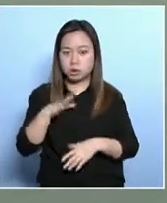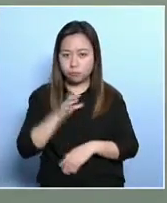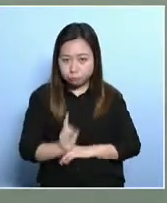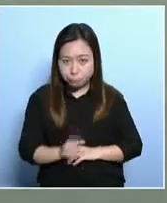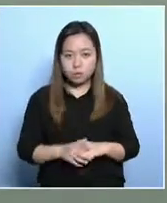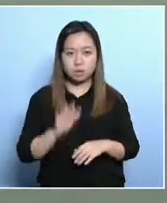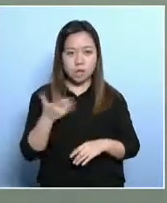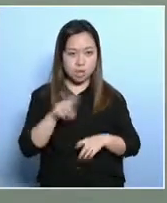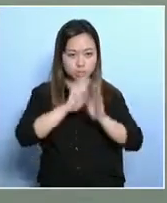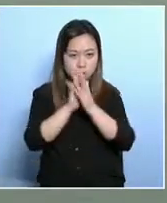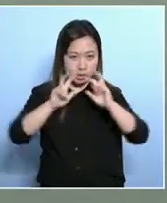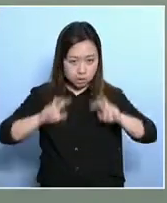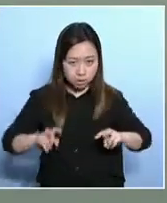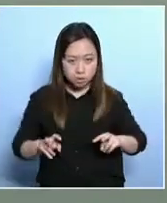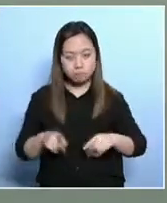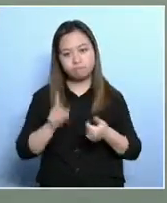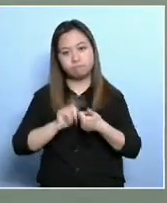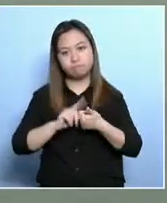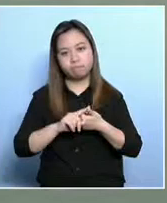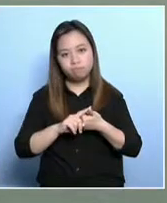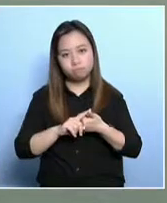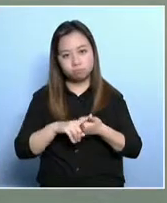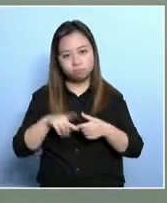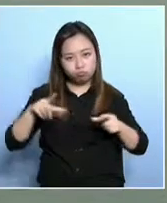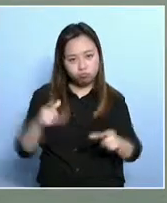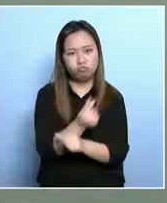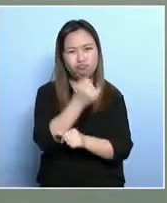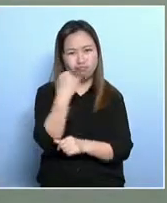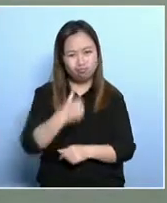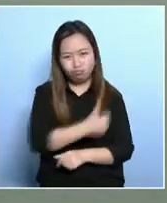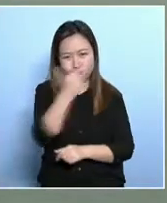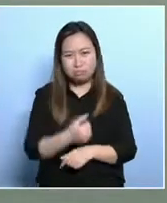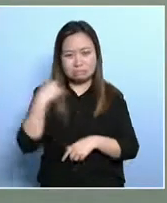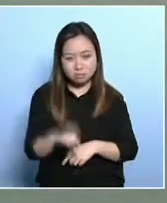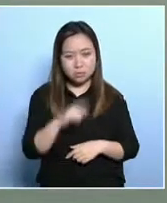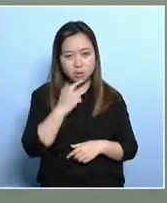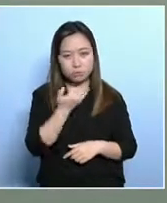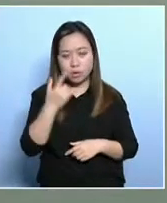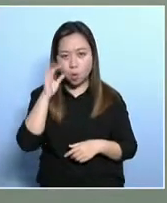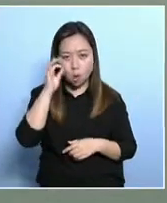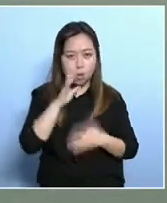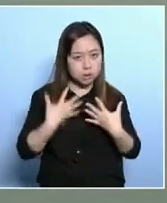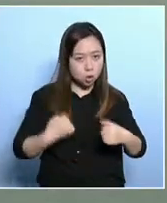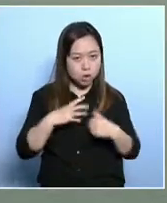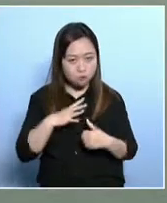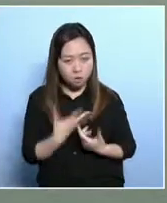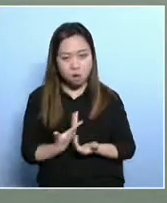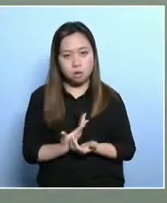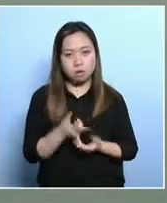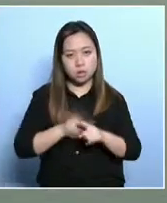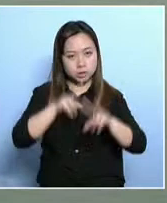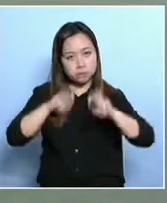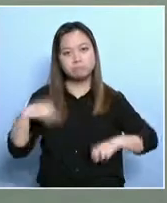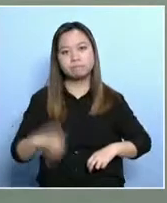assessing the grants for students. So the data is very incomplete.